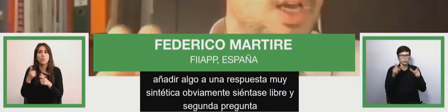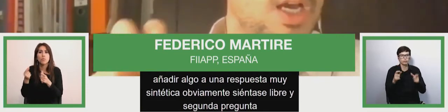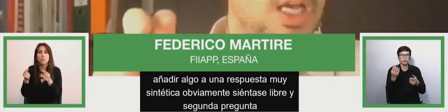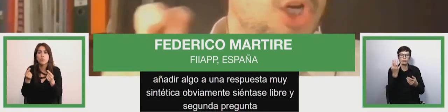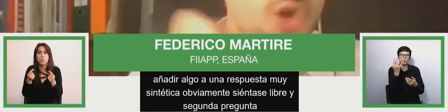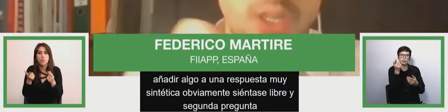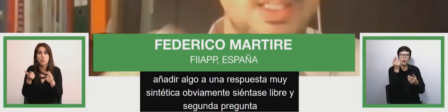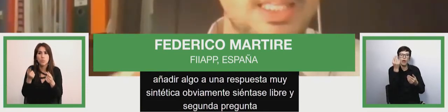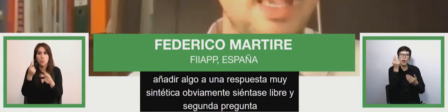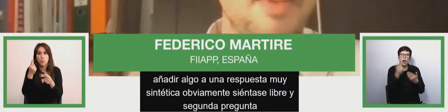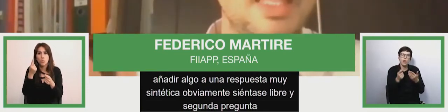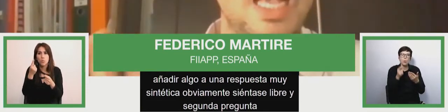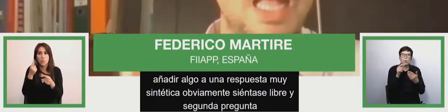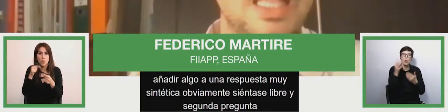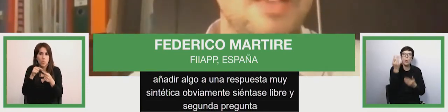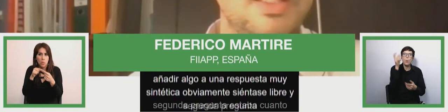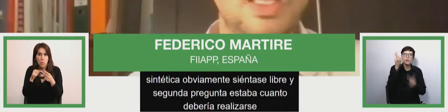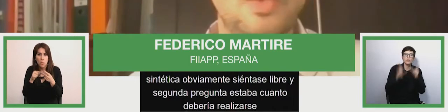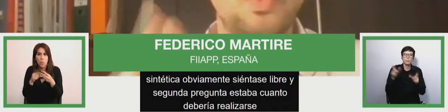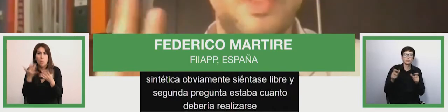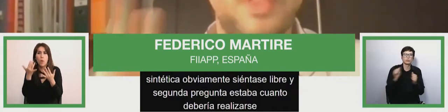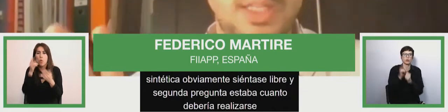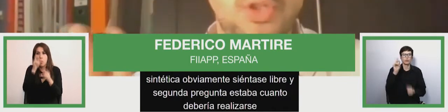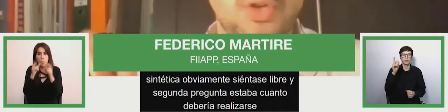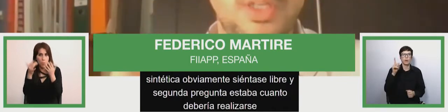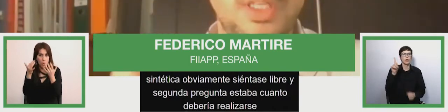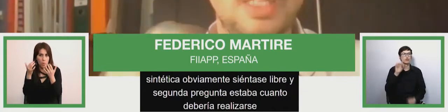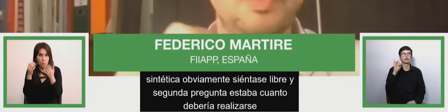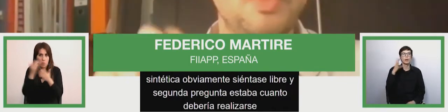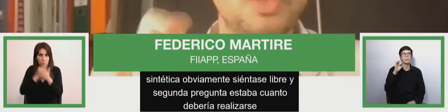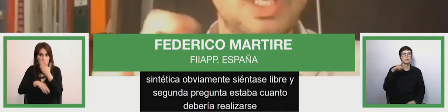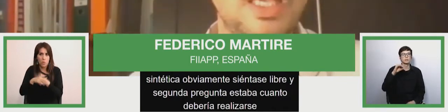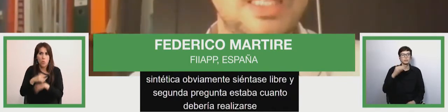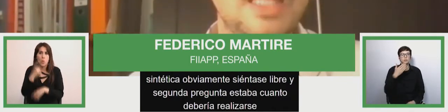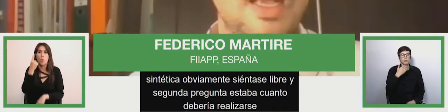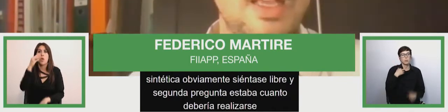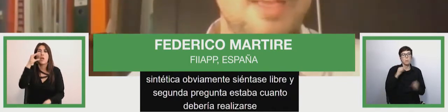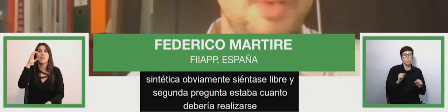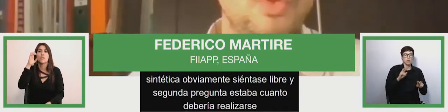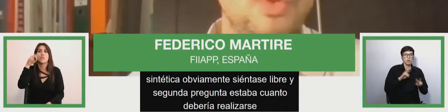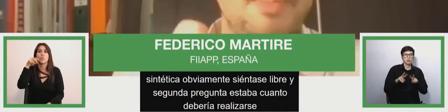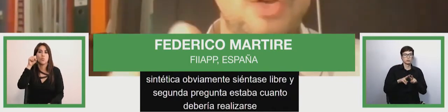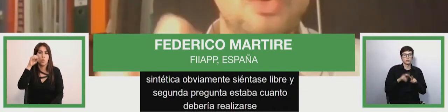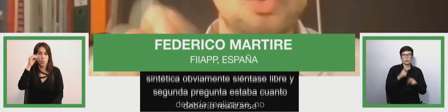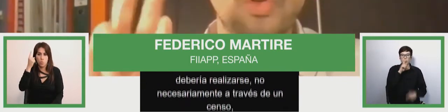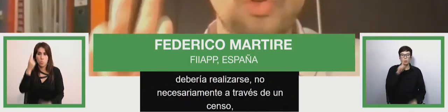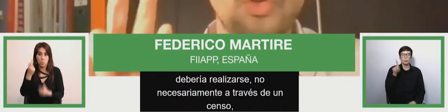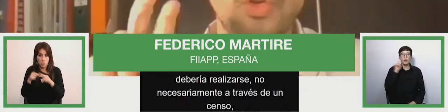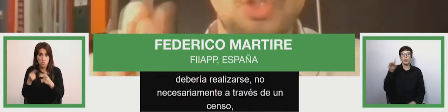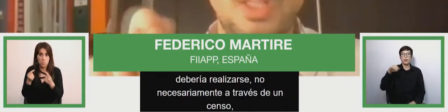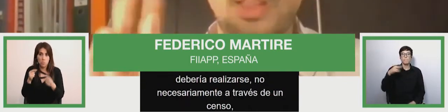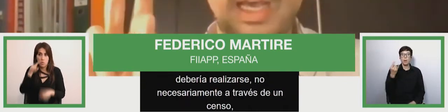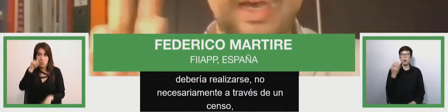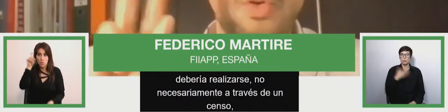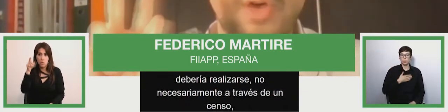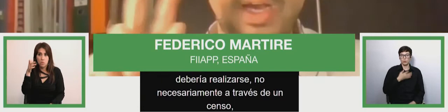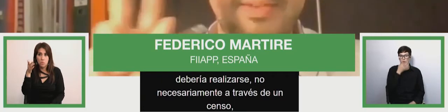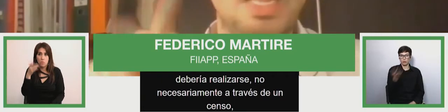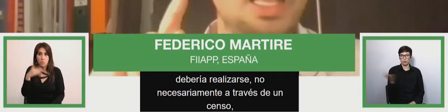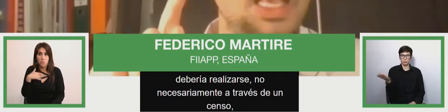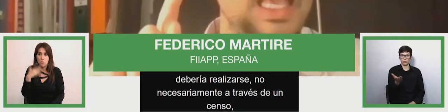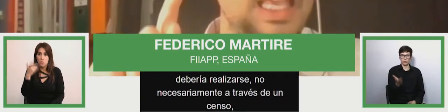disabilities be made not necessarily through a census maybe we can aim this question to manos or cynthia